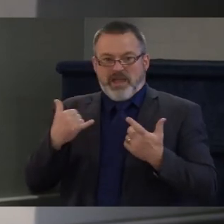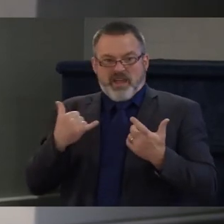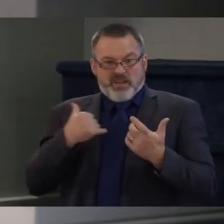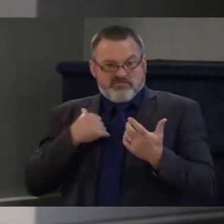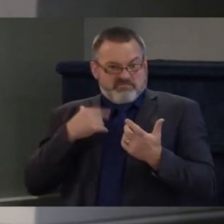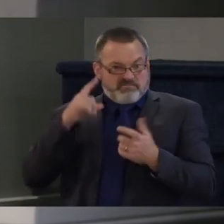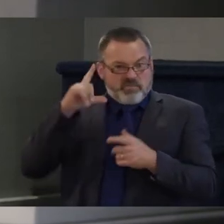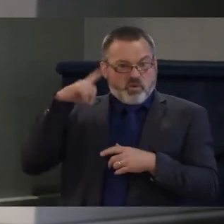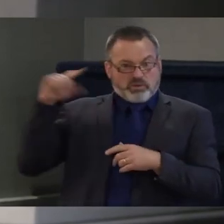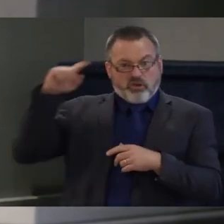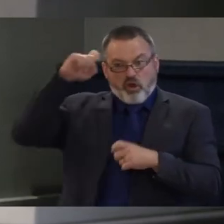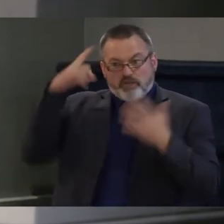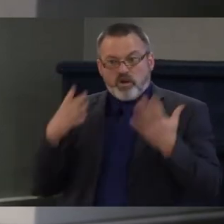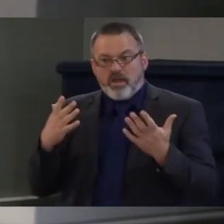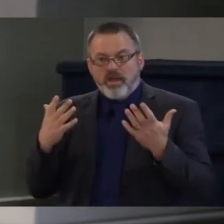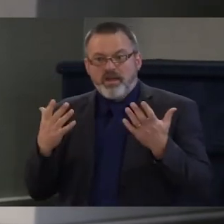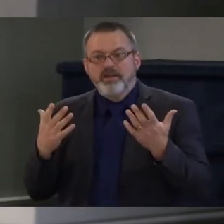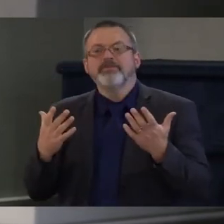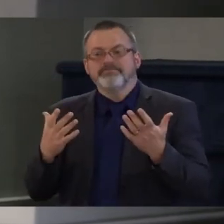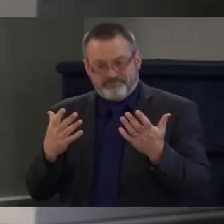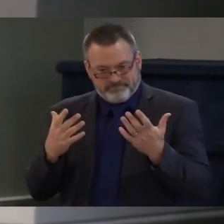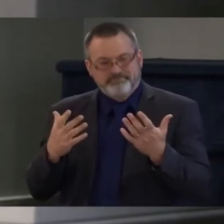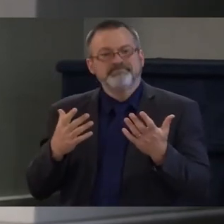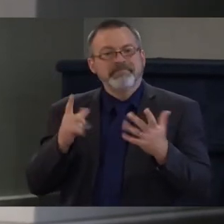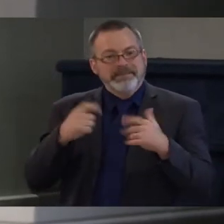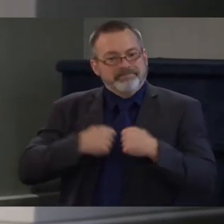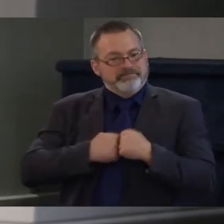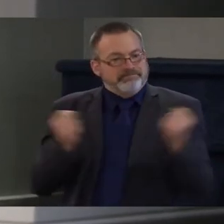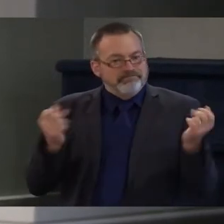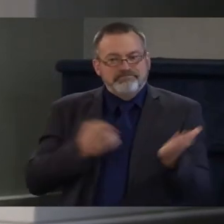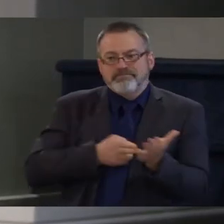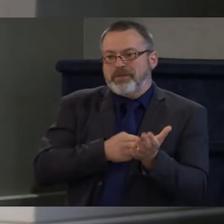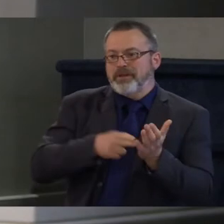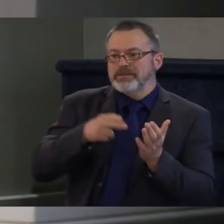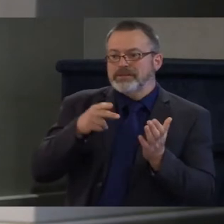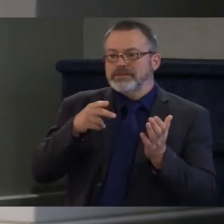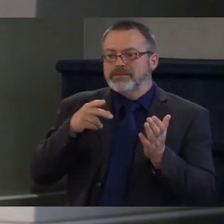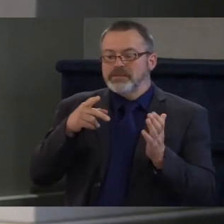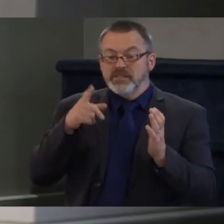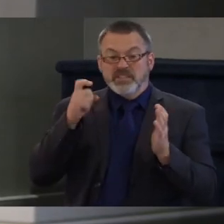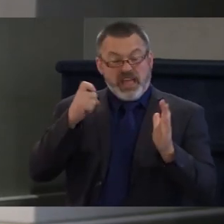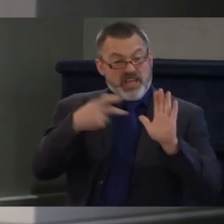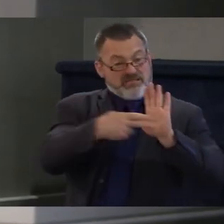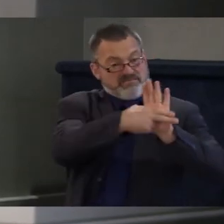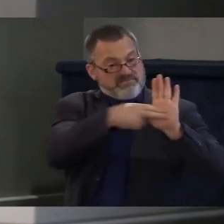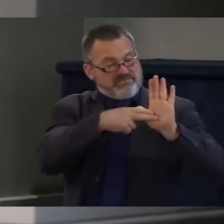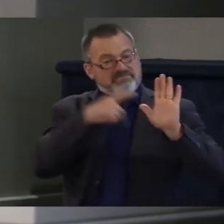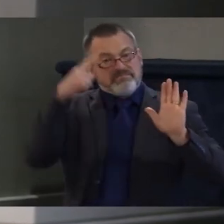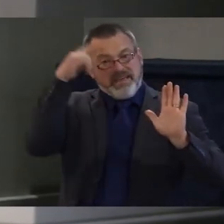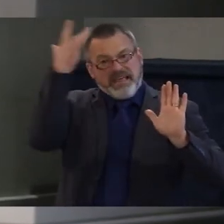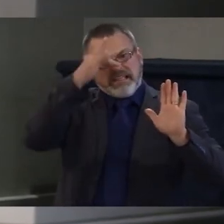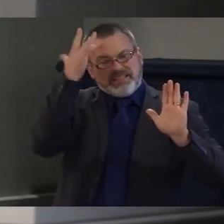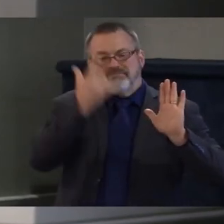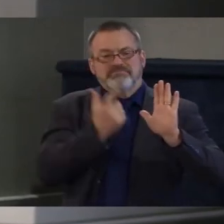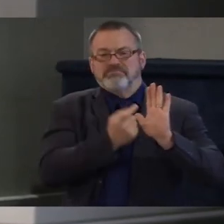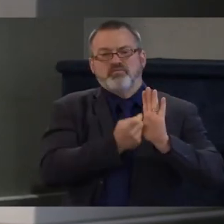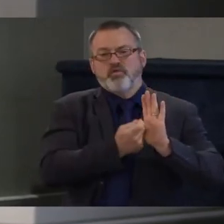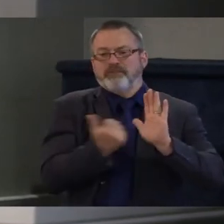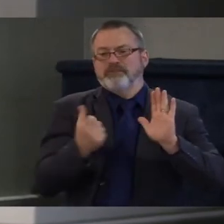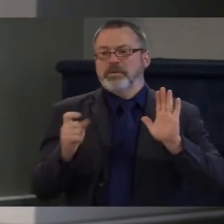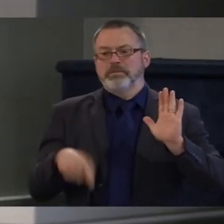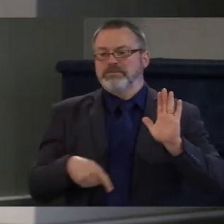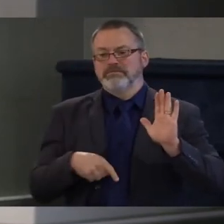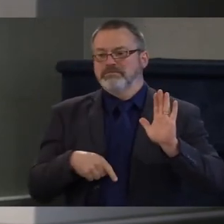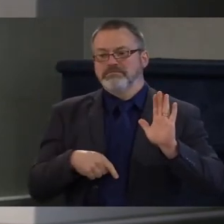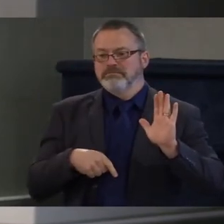and to be honest about ending the stigma and making sure that all of us in our communities but certainly the next generation know that um